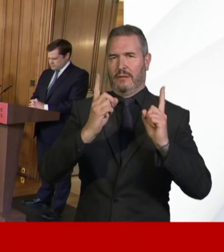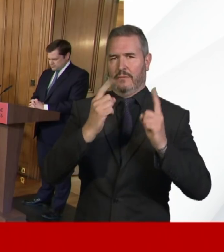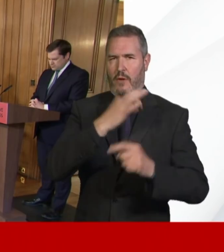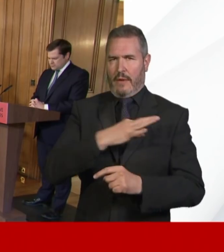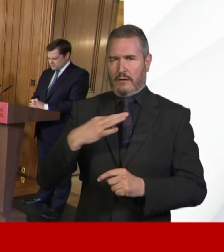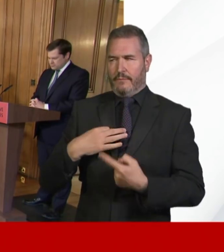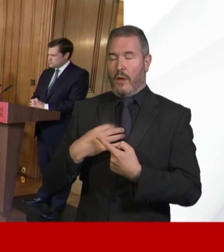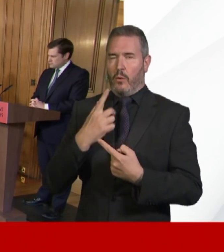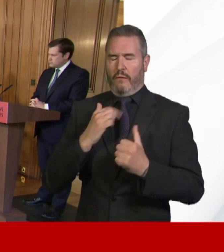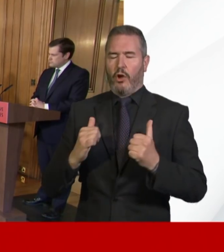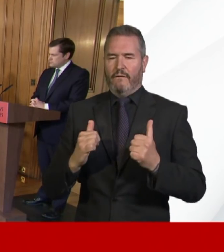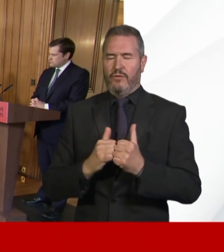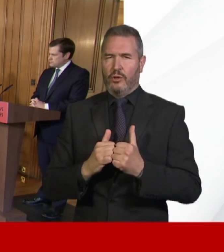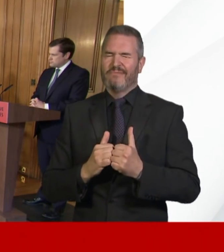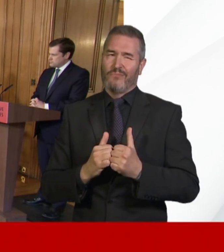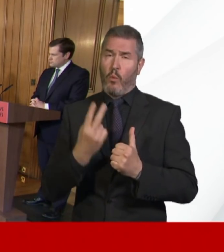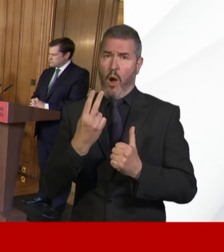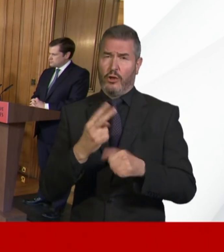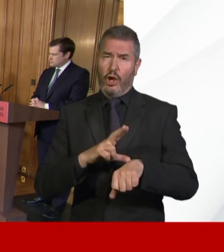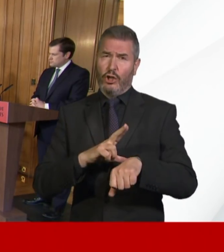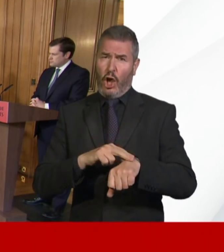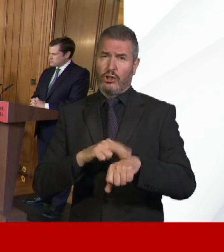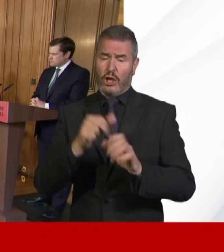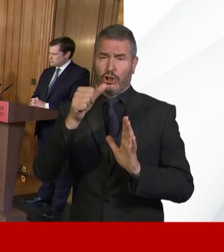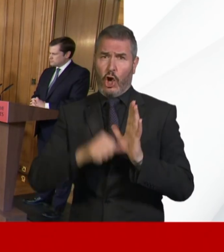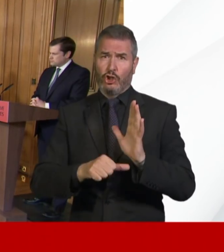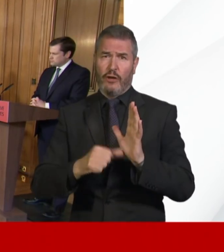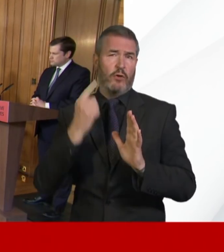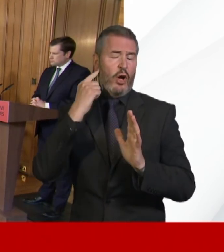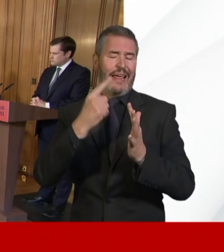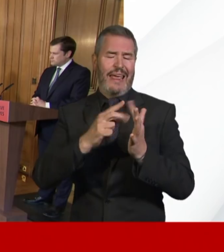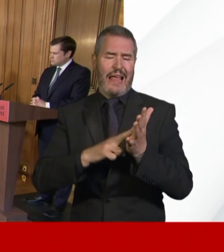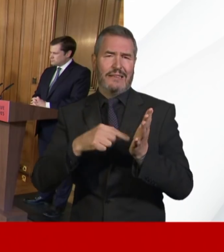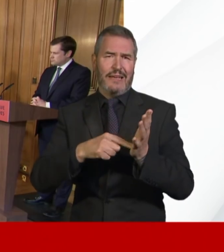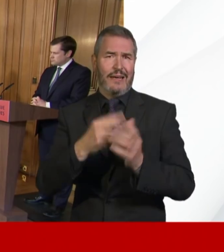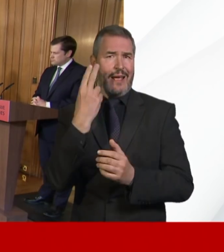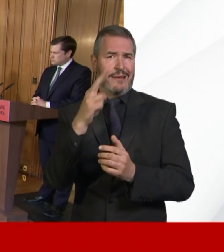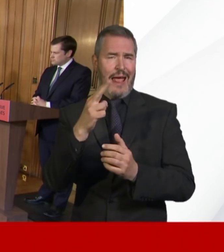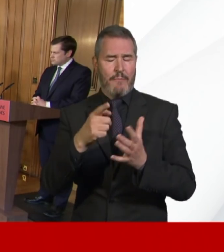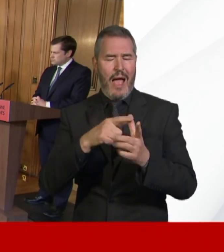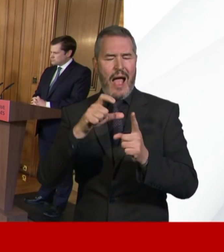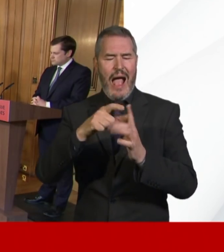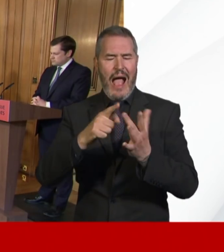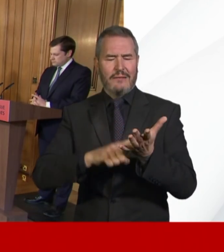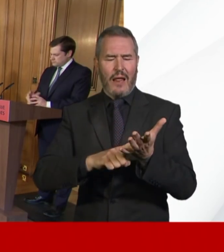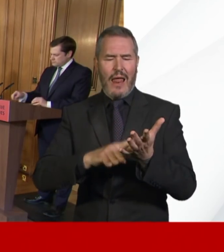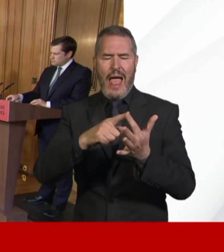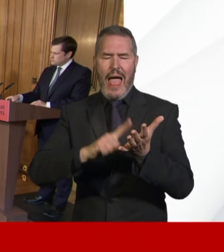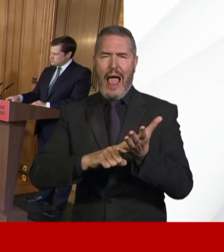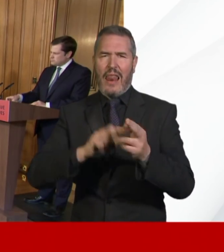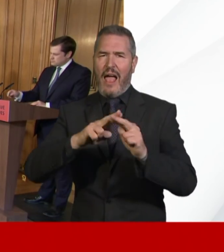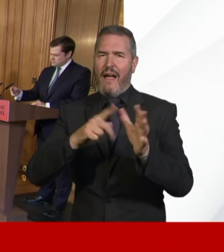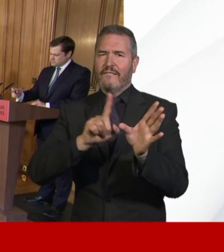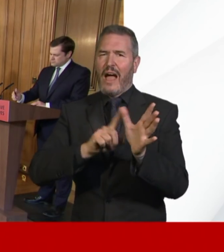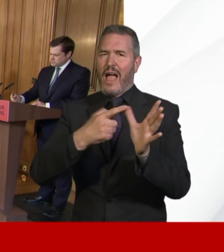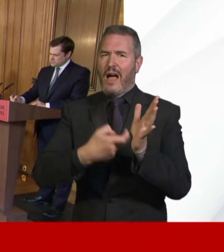of the very sad death of an ENT surgeon, Amgad al-Hirani. What do you think that says? What message does that